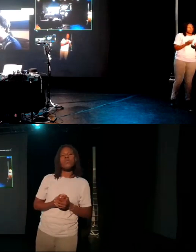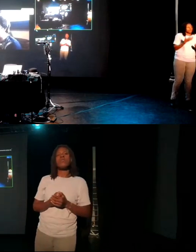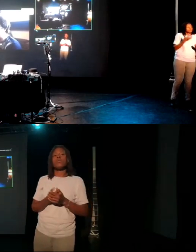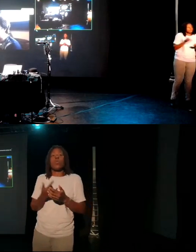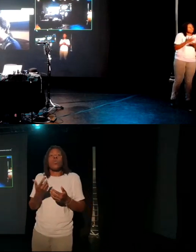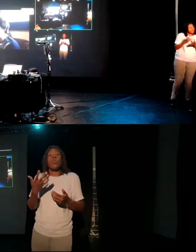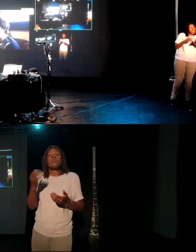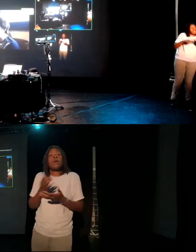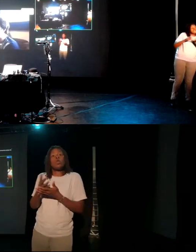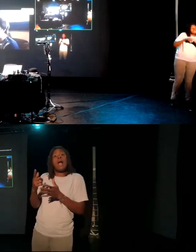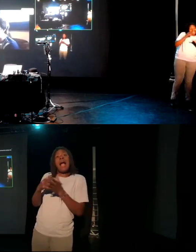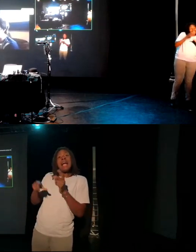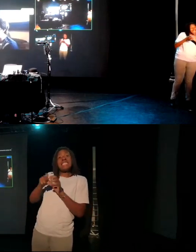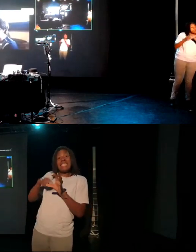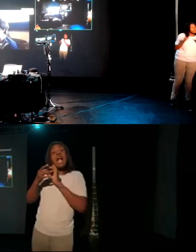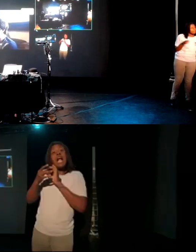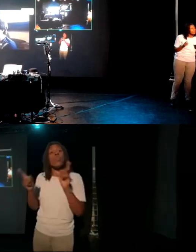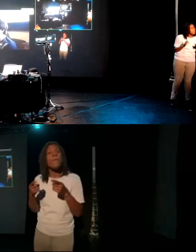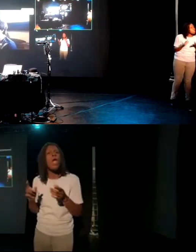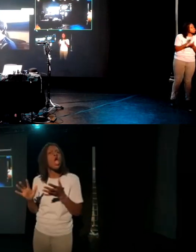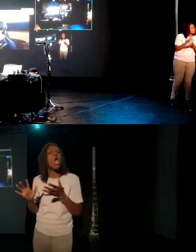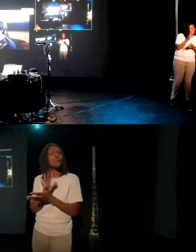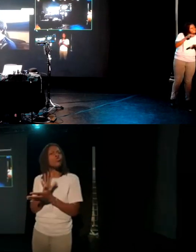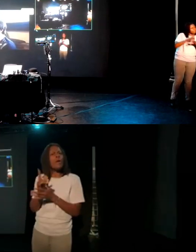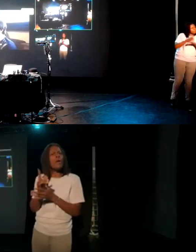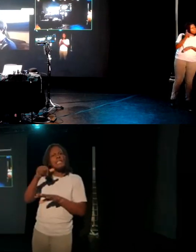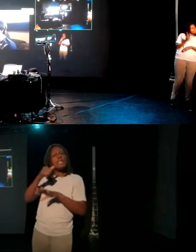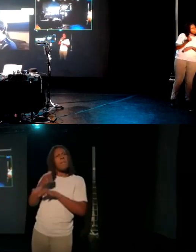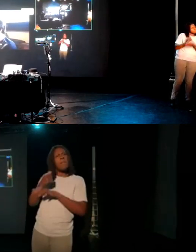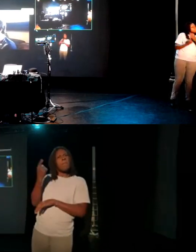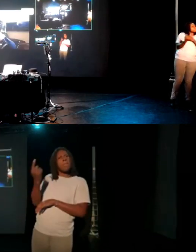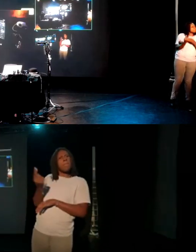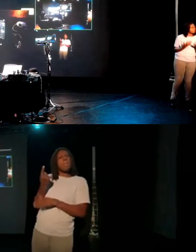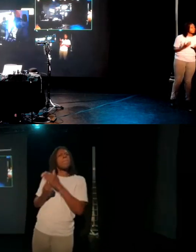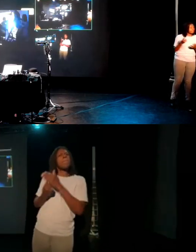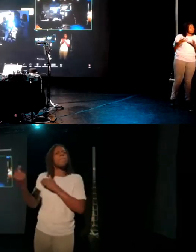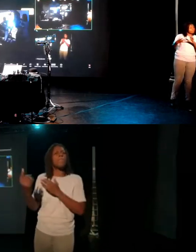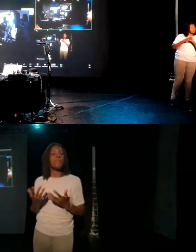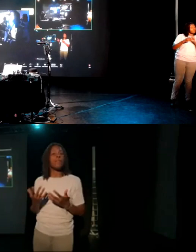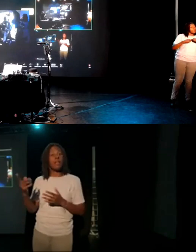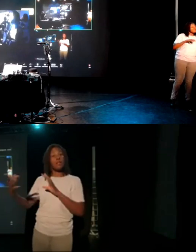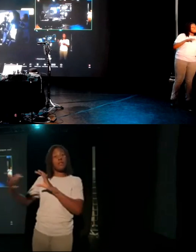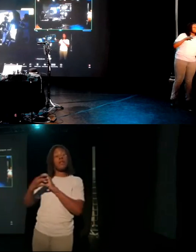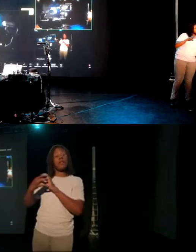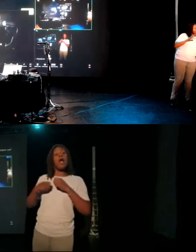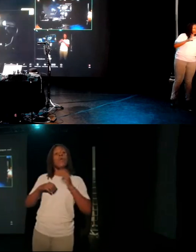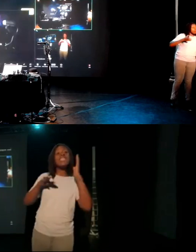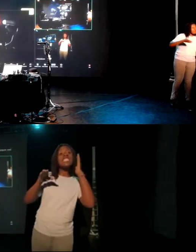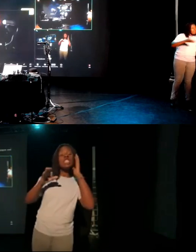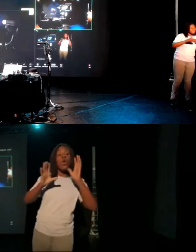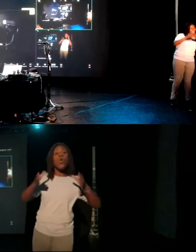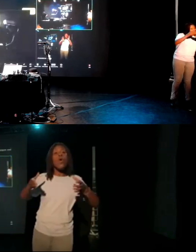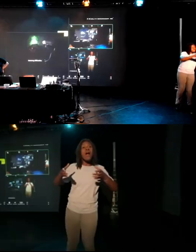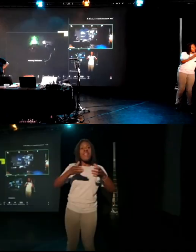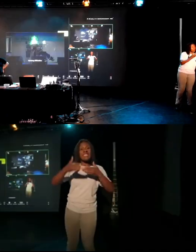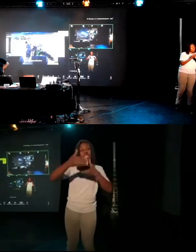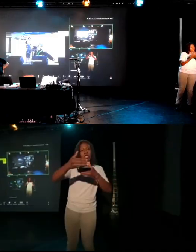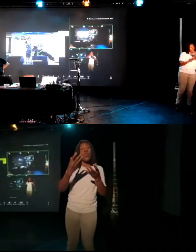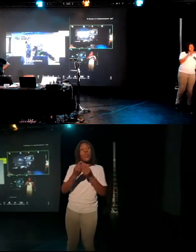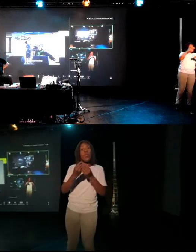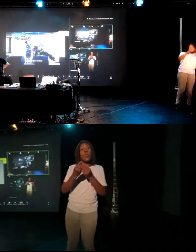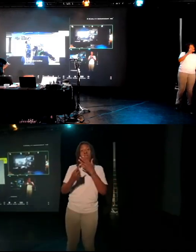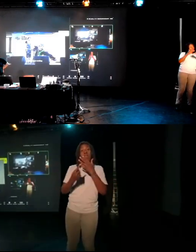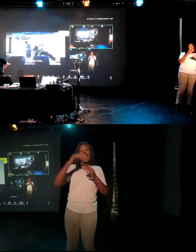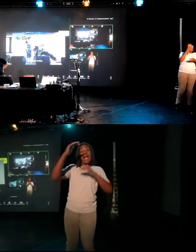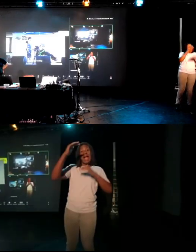it, and him to just be set up to do it by himself. Andy joined our DJ collective session, started to meet other adults with learning difficulties who